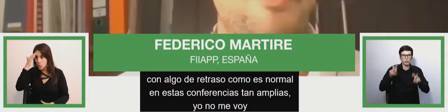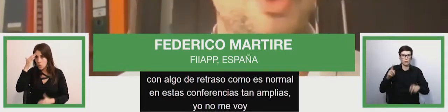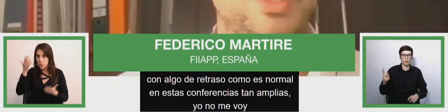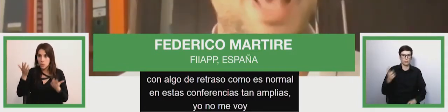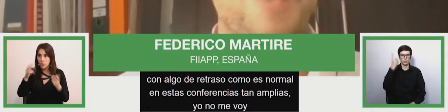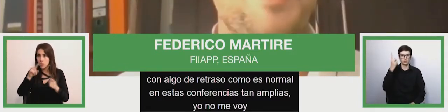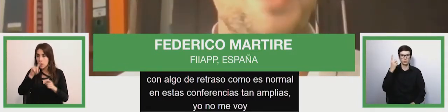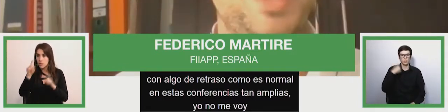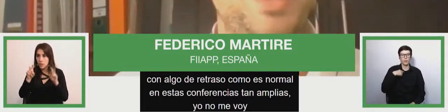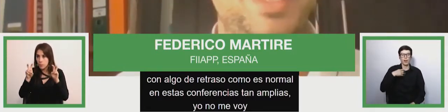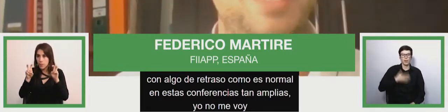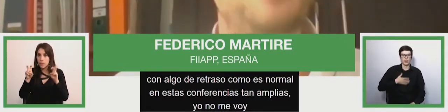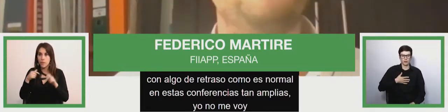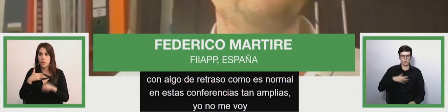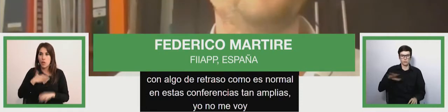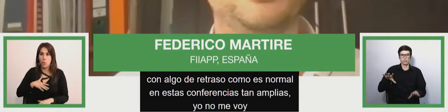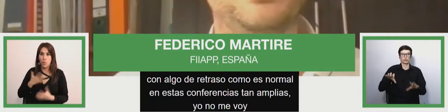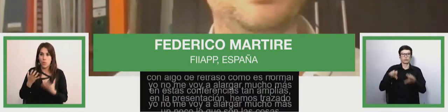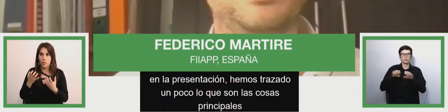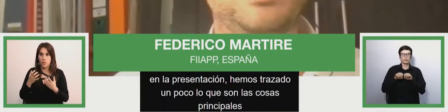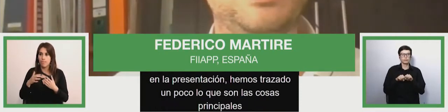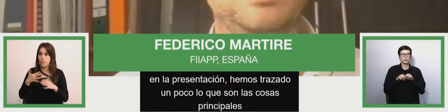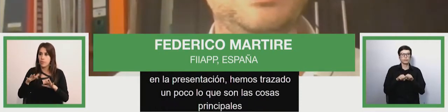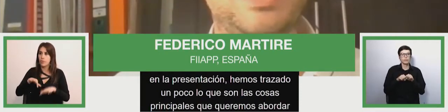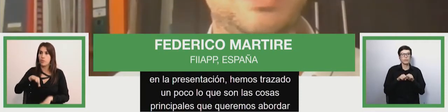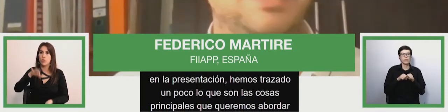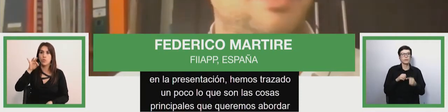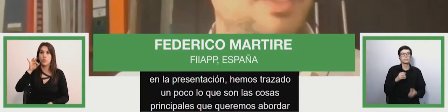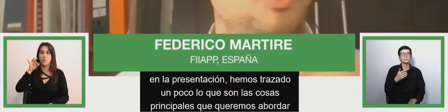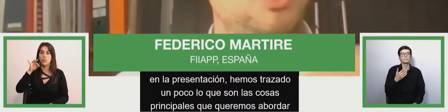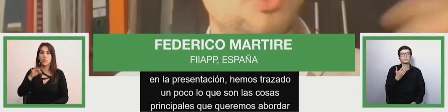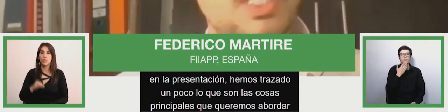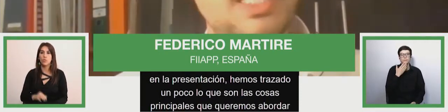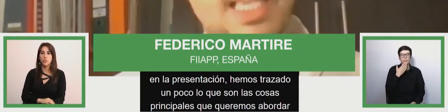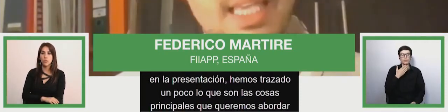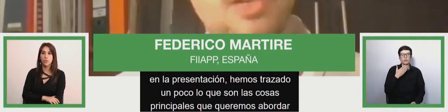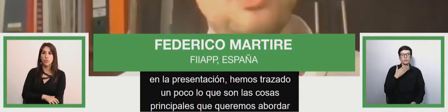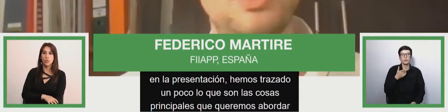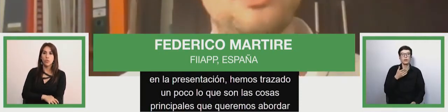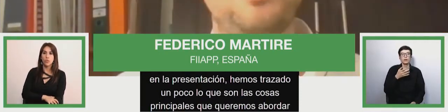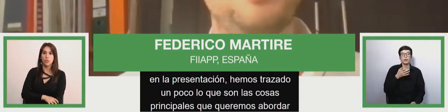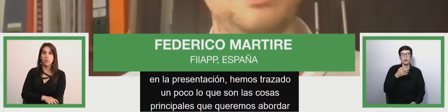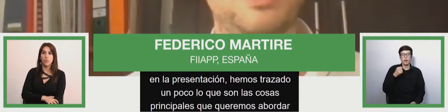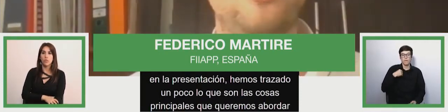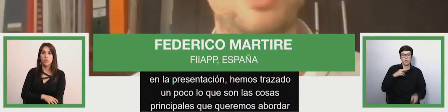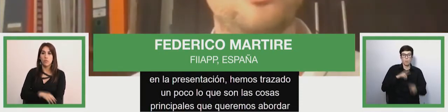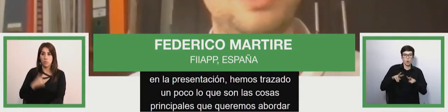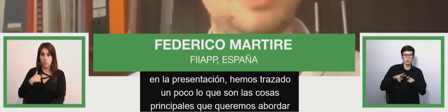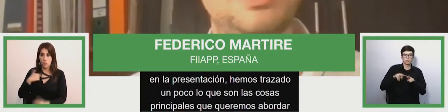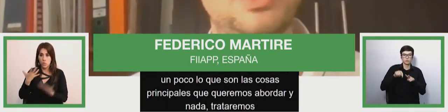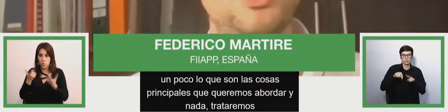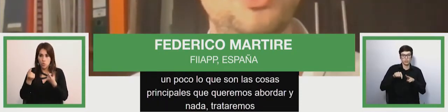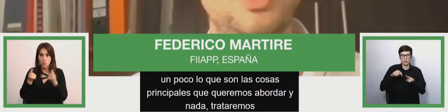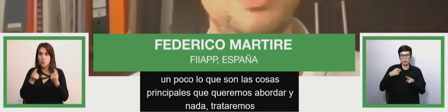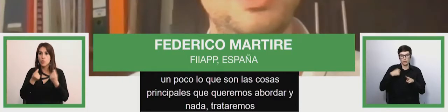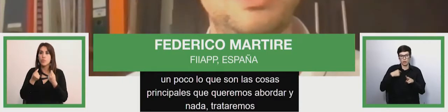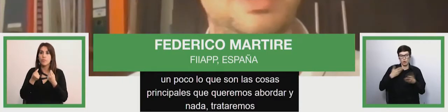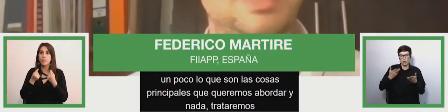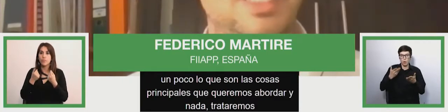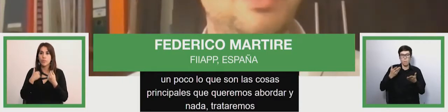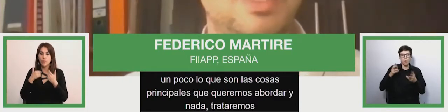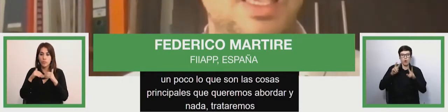just, we will try to go through this thread, guiding thread, that will,